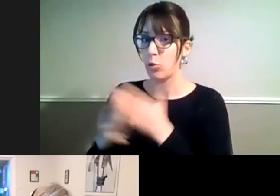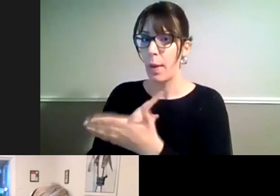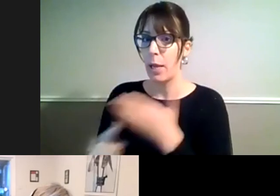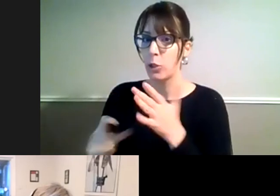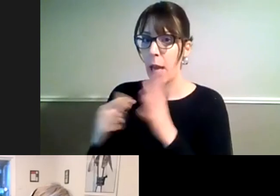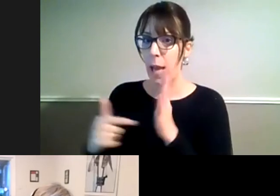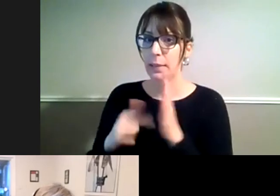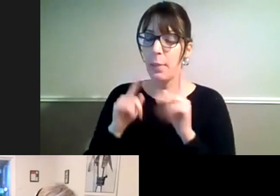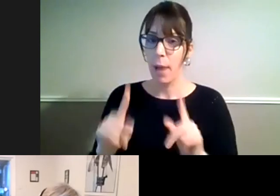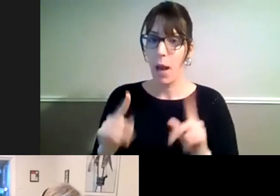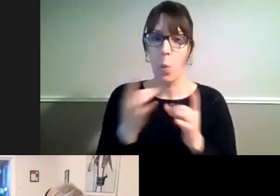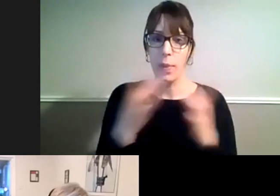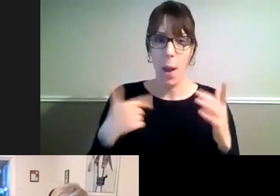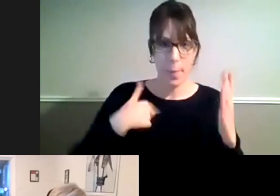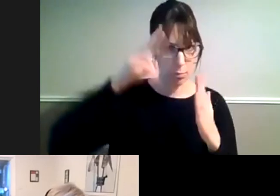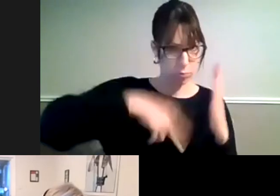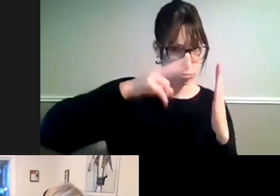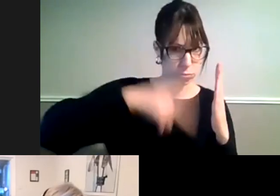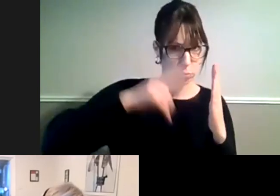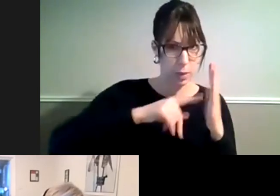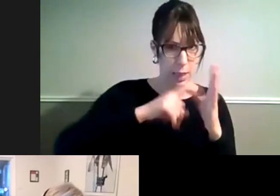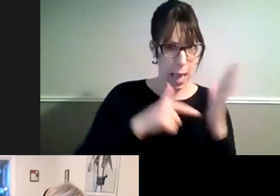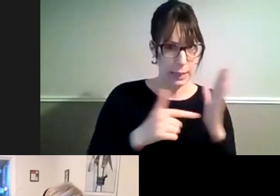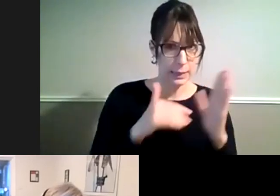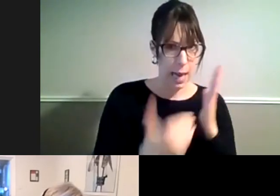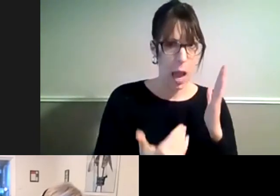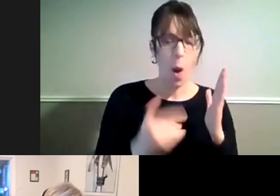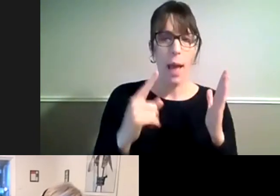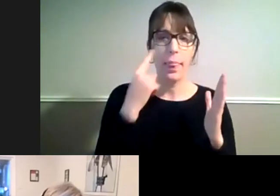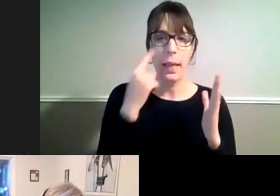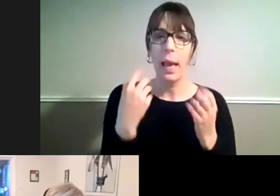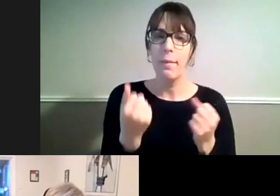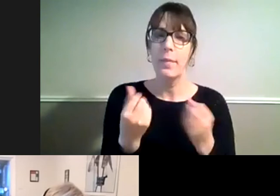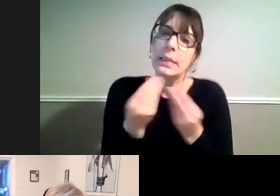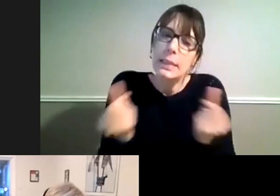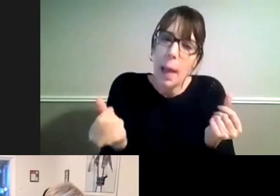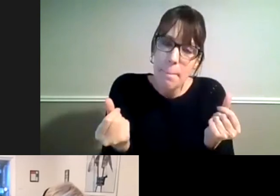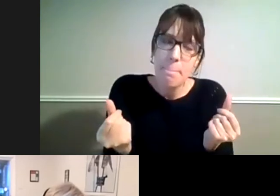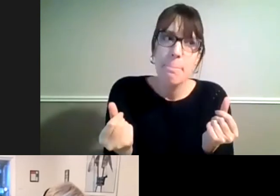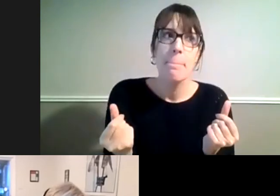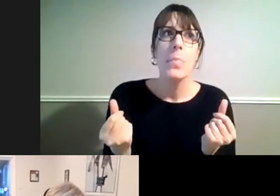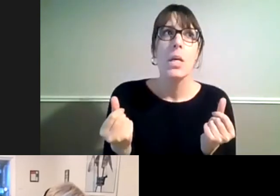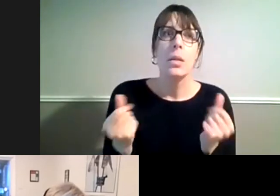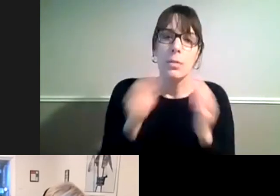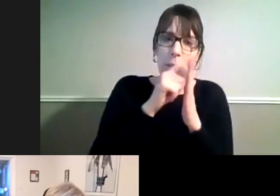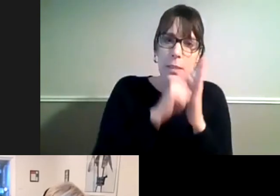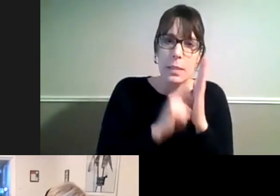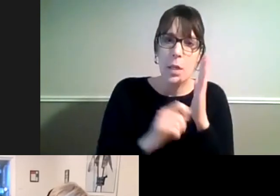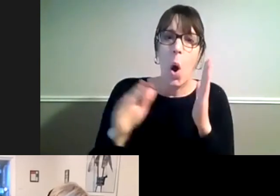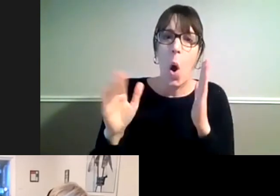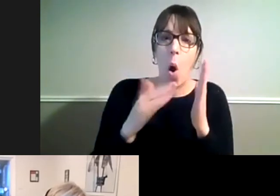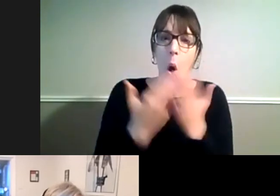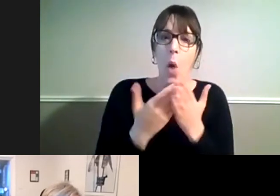in detail is that there are some exceptions to the in the age discrimination act which